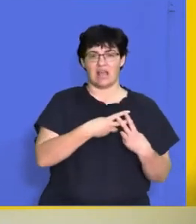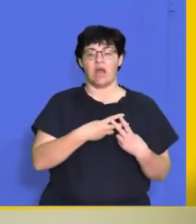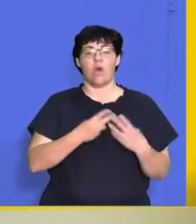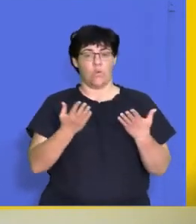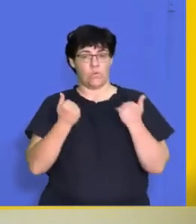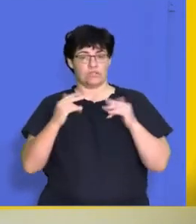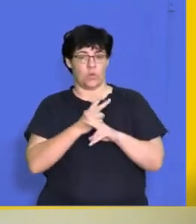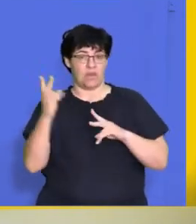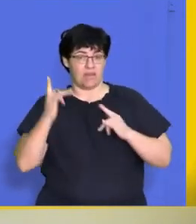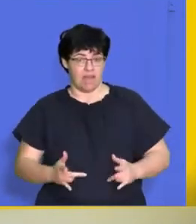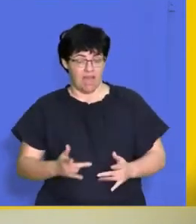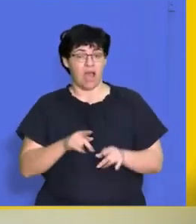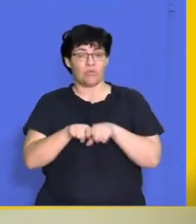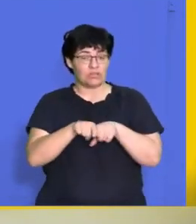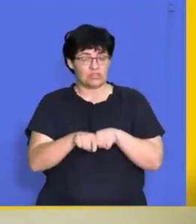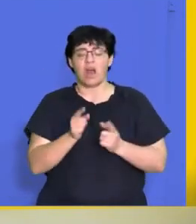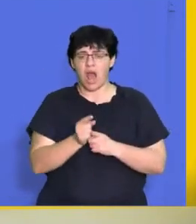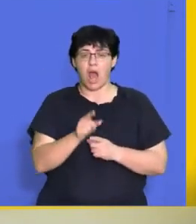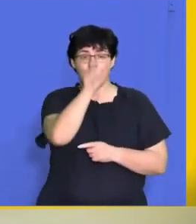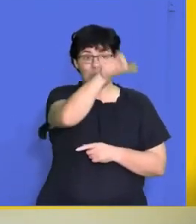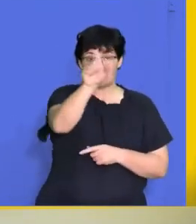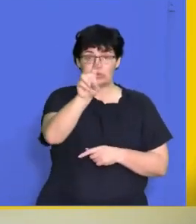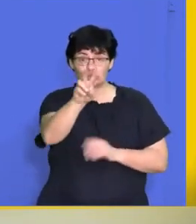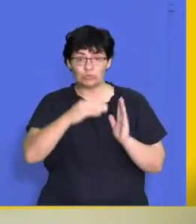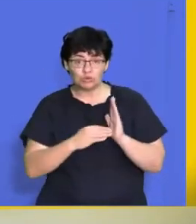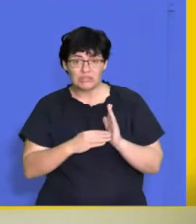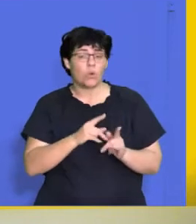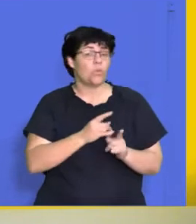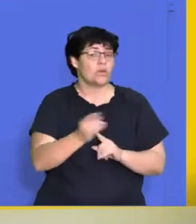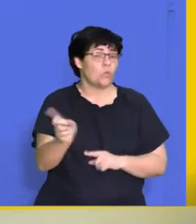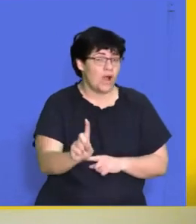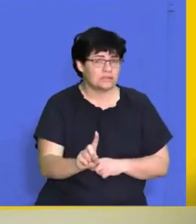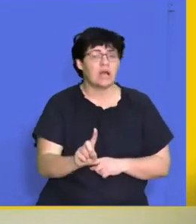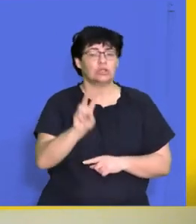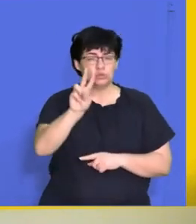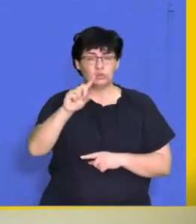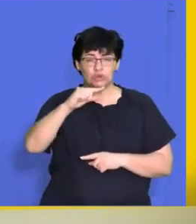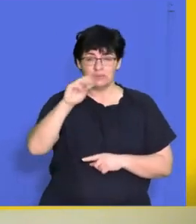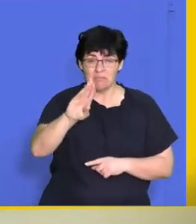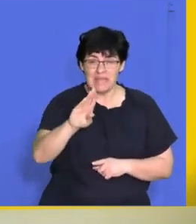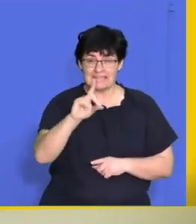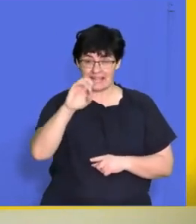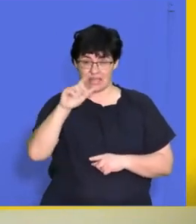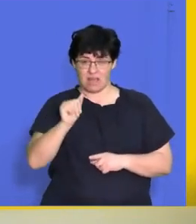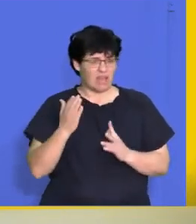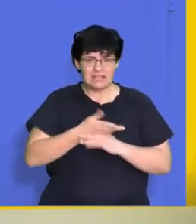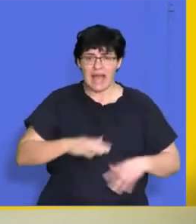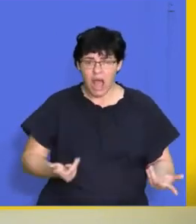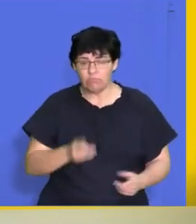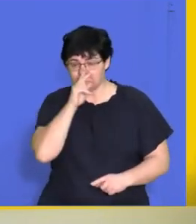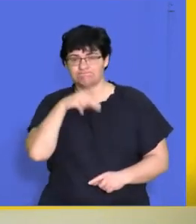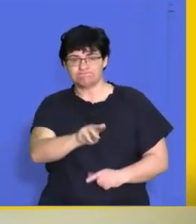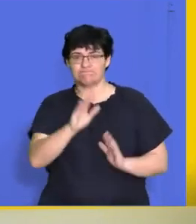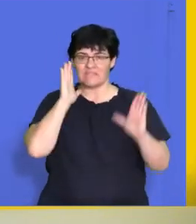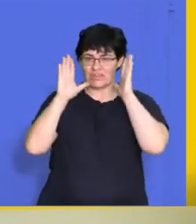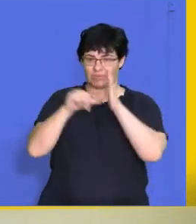competition, where two lucky matriculants stand a chance to win two gigs of data. So all you need to do to enter is head on over to our